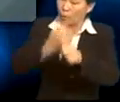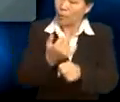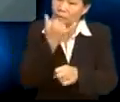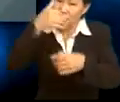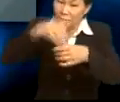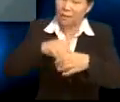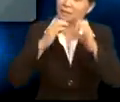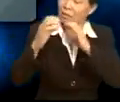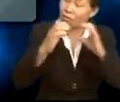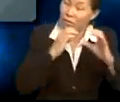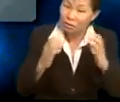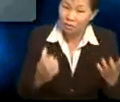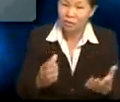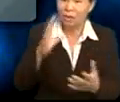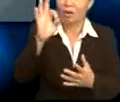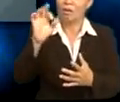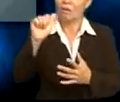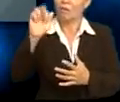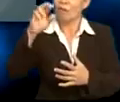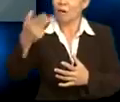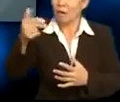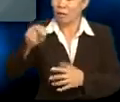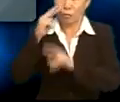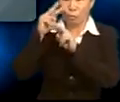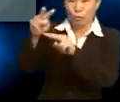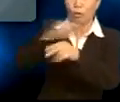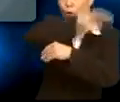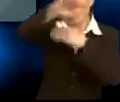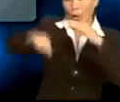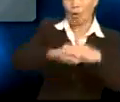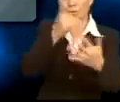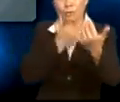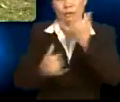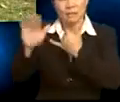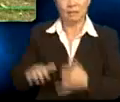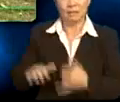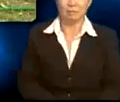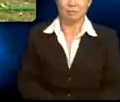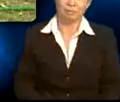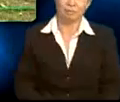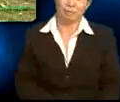a mistake in this conversation? Farhan, so watch out for all the boo-boos that he makes.